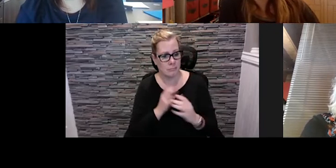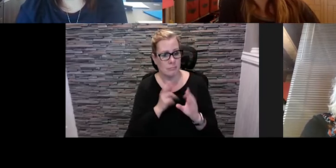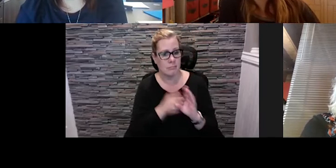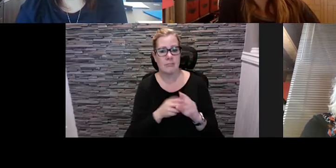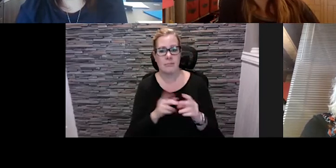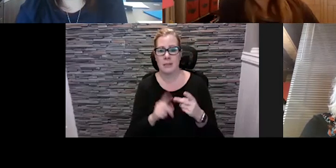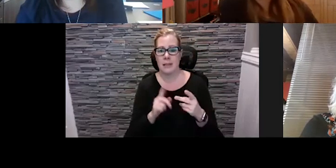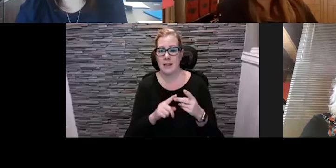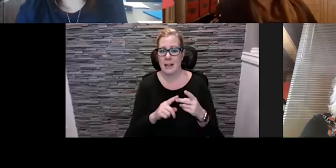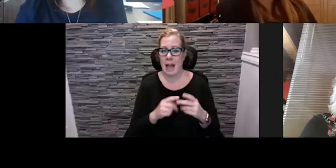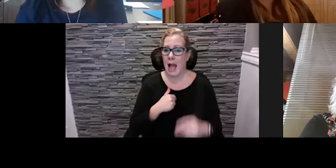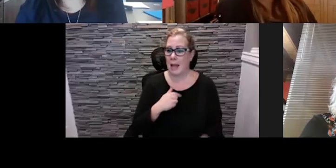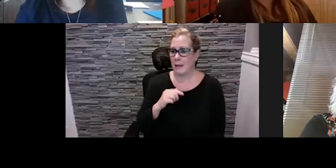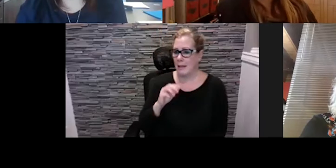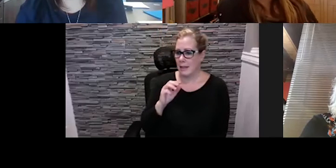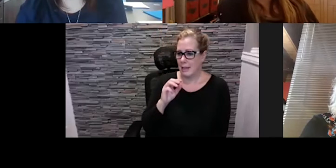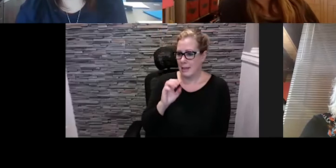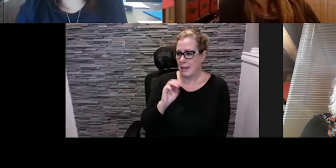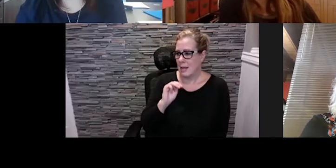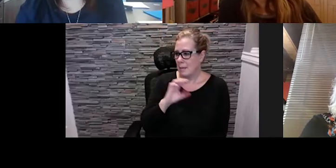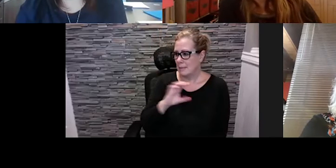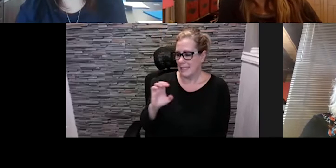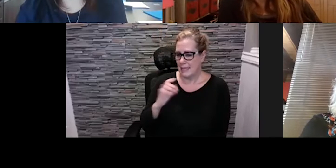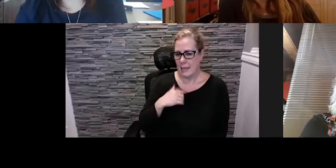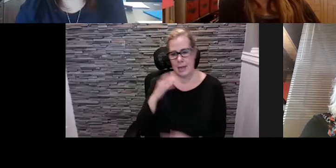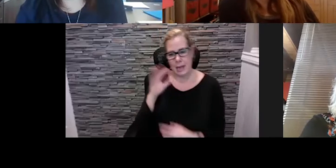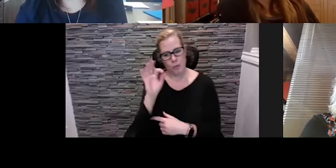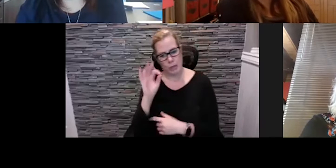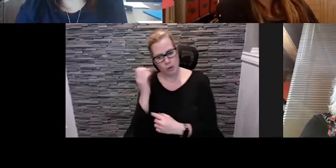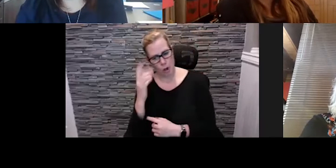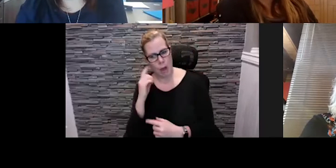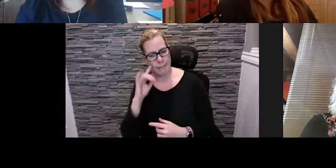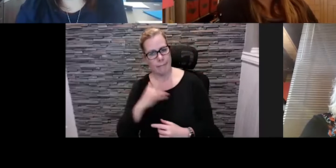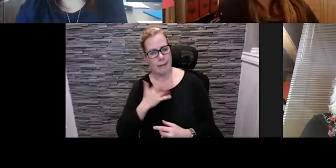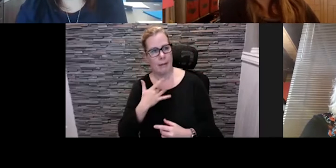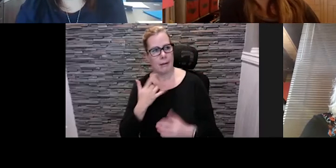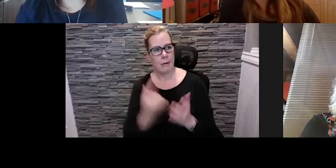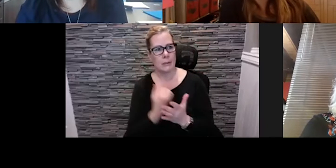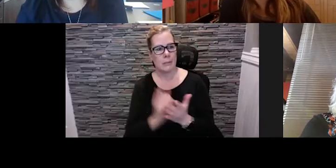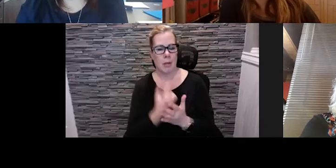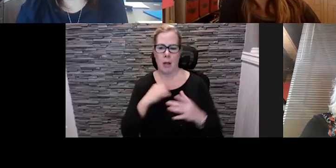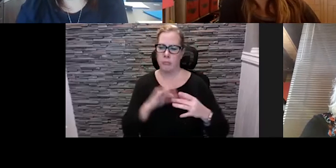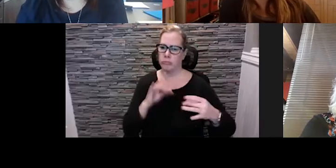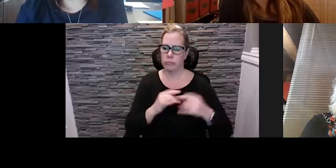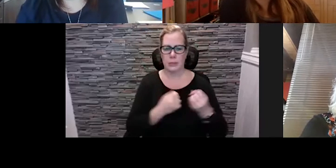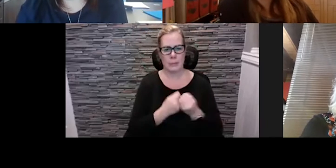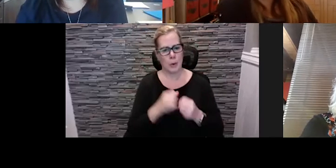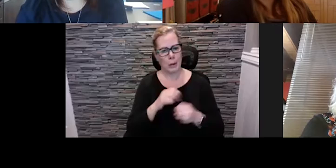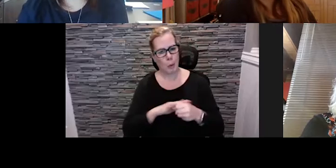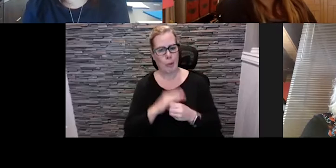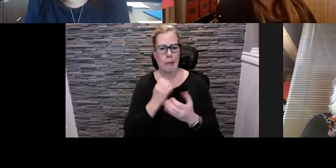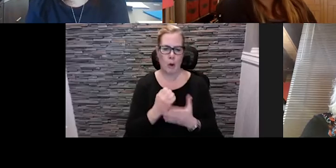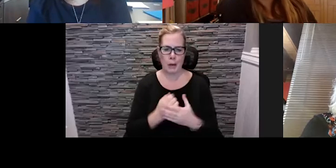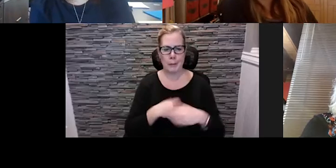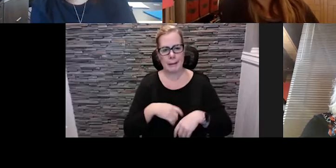i emceed a lot of our events and i i preached a lot kind of almost gospel like about our achievements and how we're supporting the local economy uh the